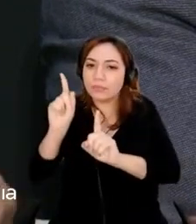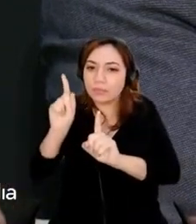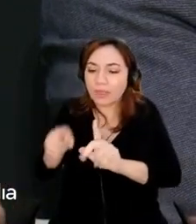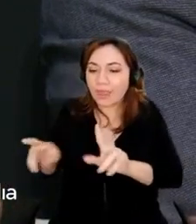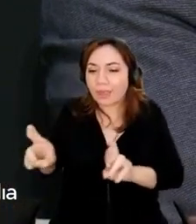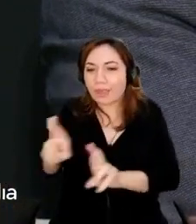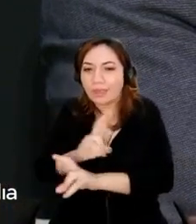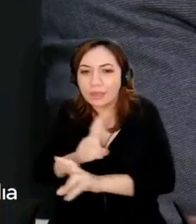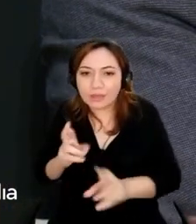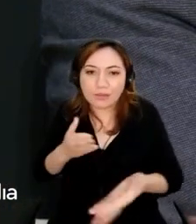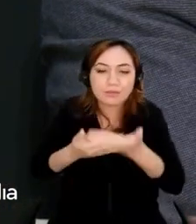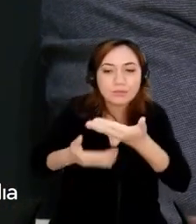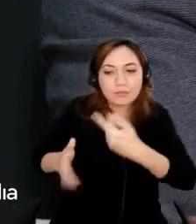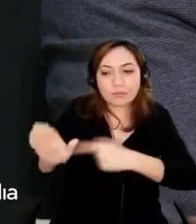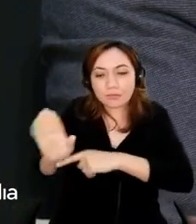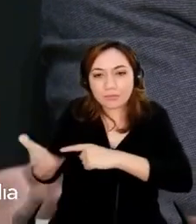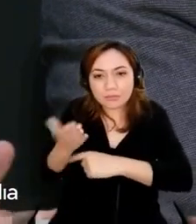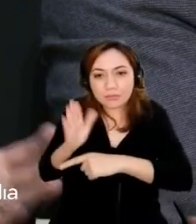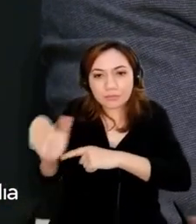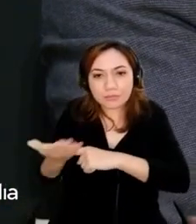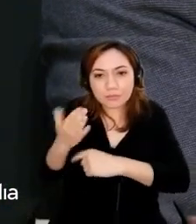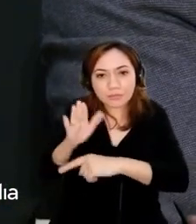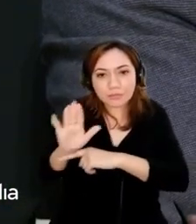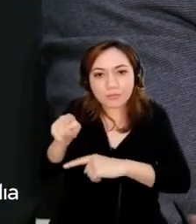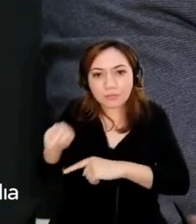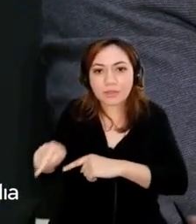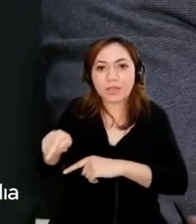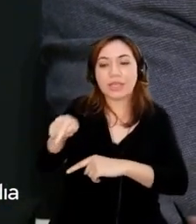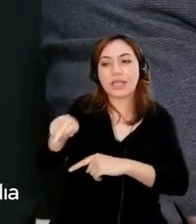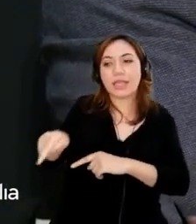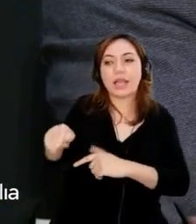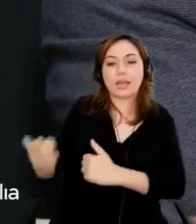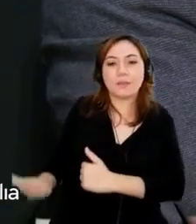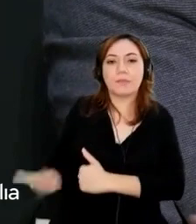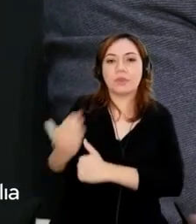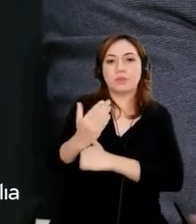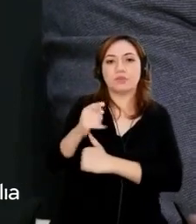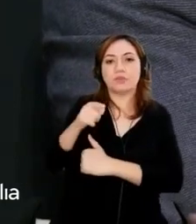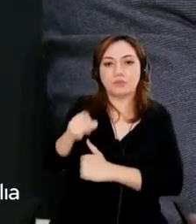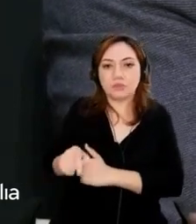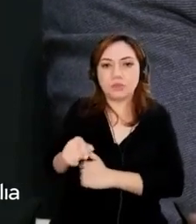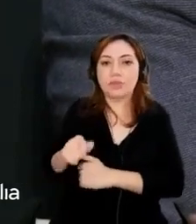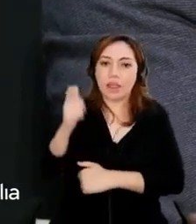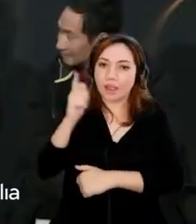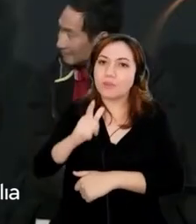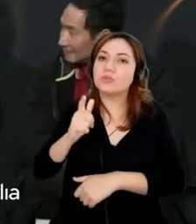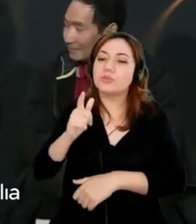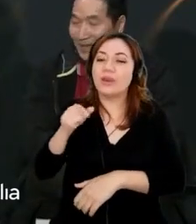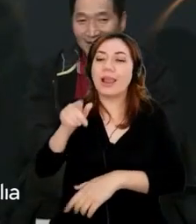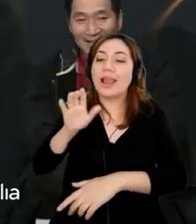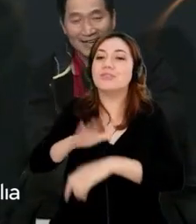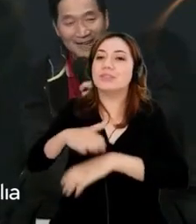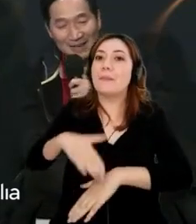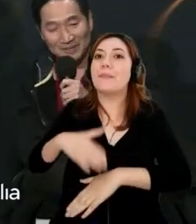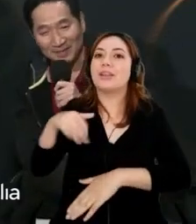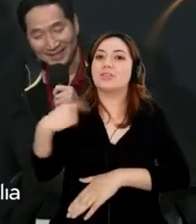collaboration with this agent, I think it's going to help us make a transition faster. Excellent. Alex?